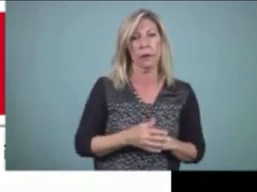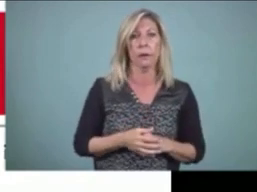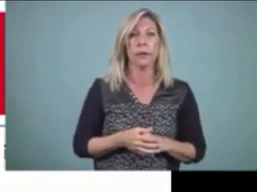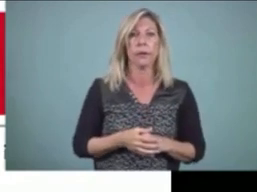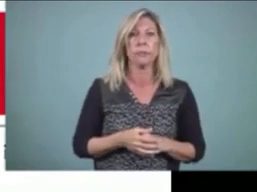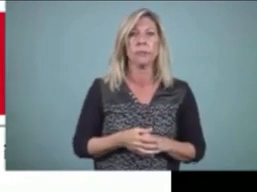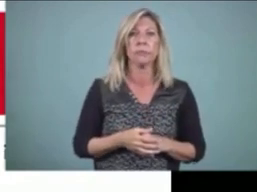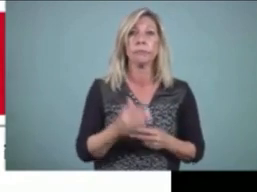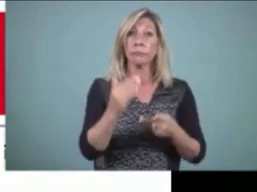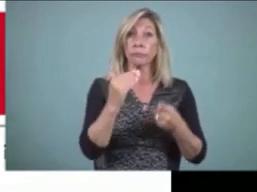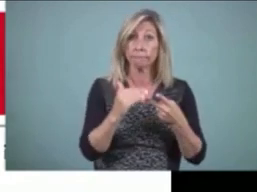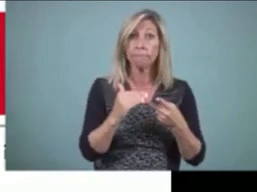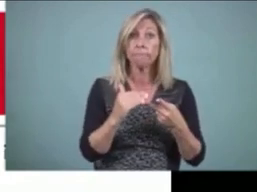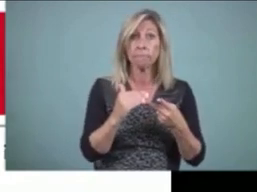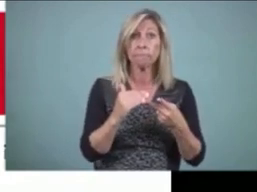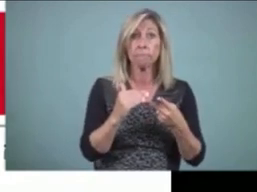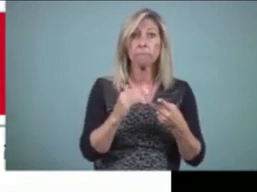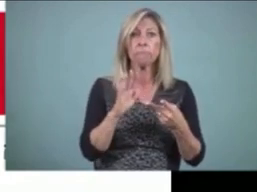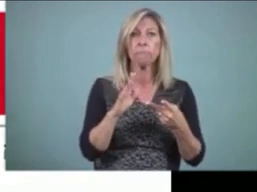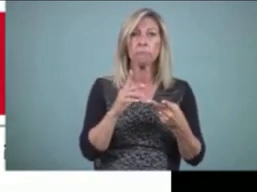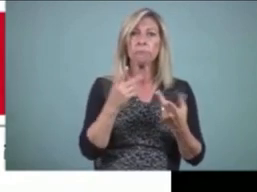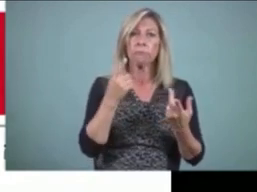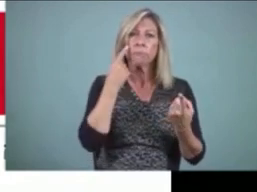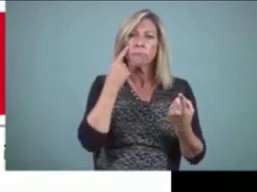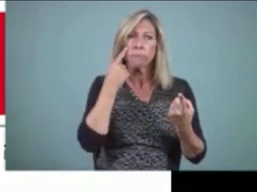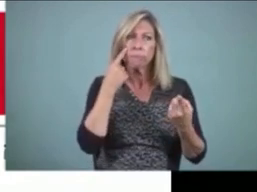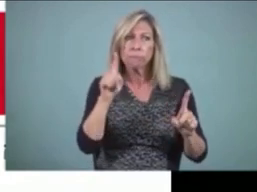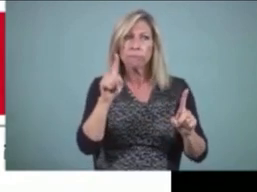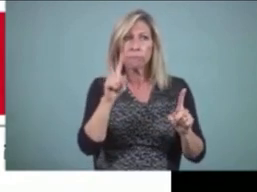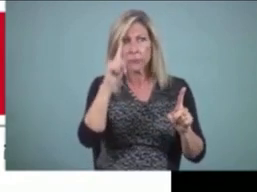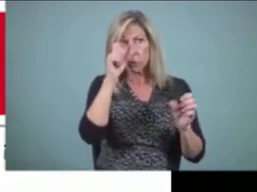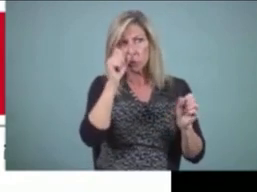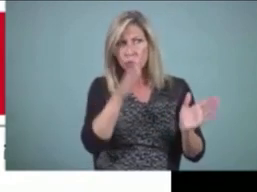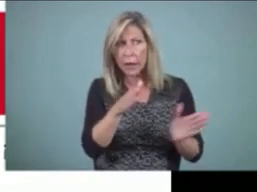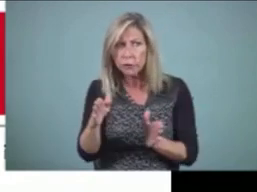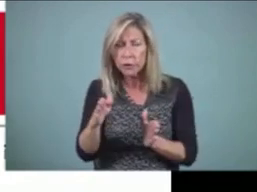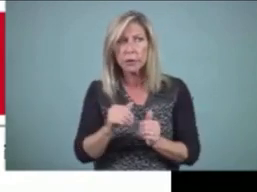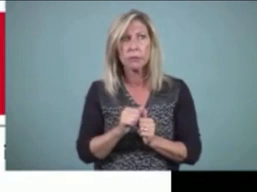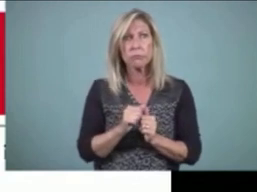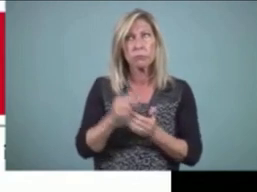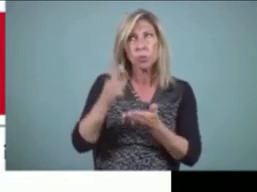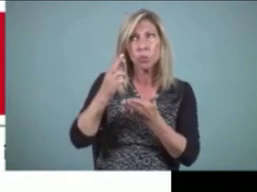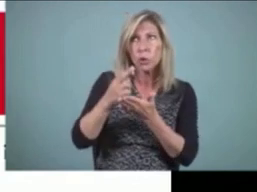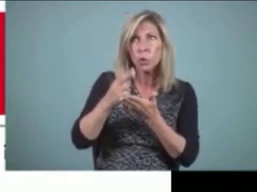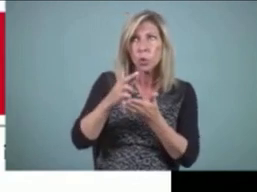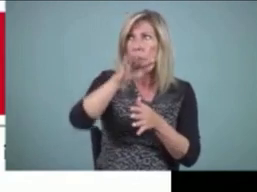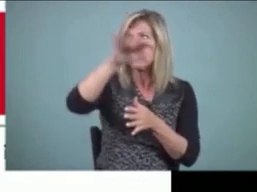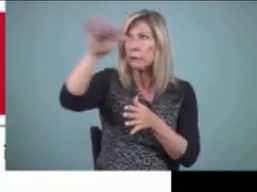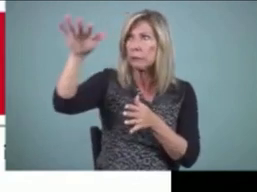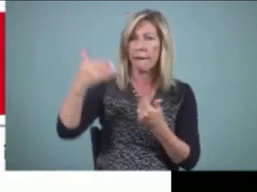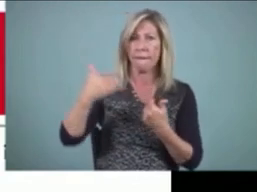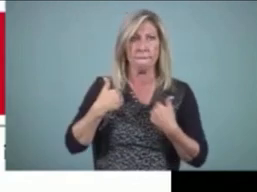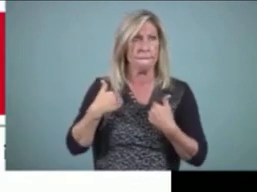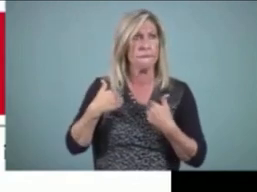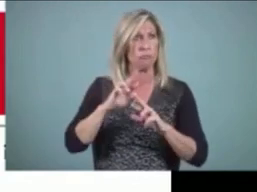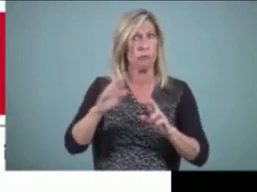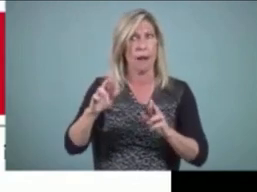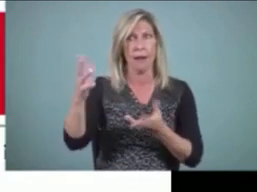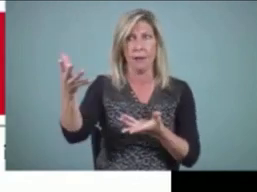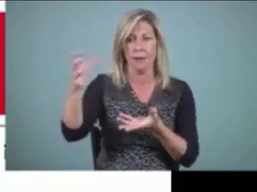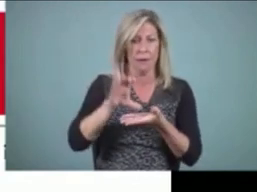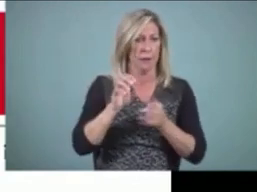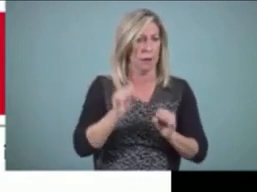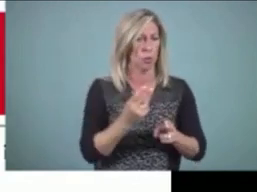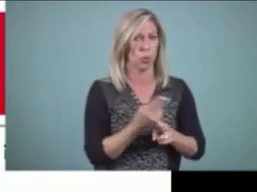some effective strategies and resources that we can think about. One caveat, in such a brief